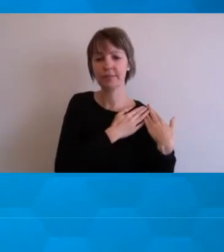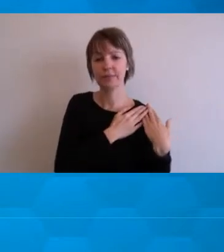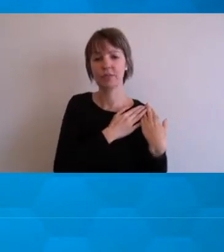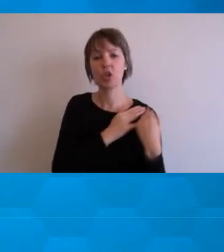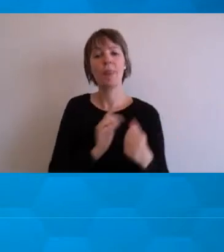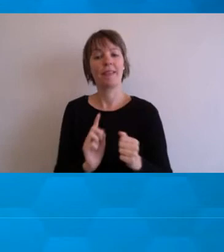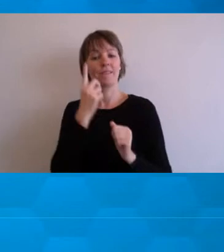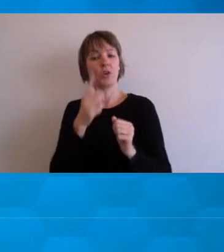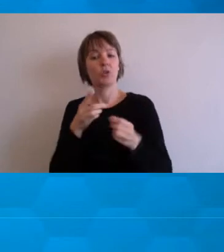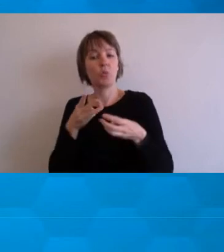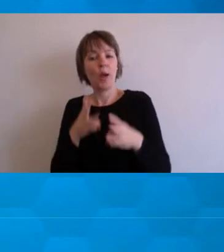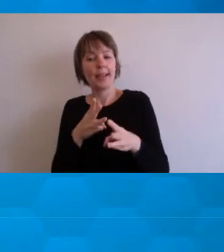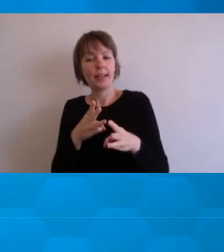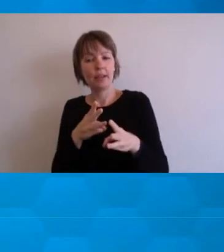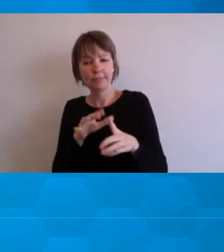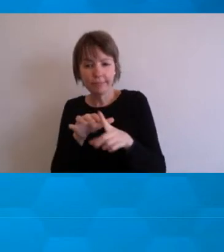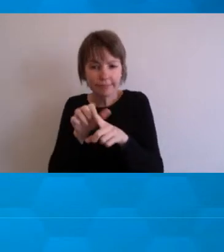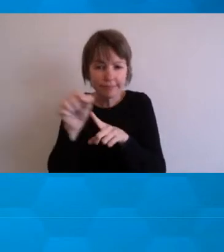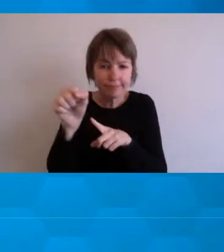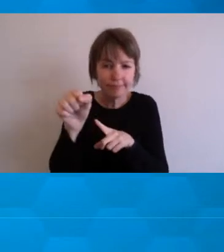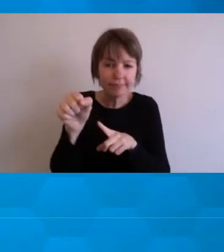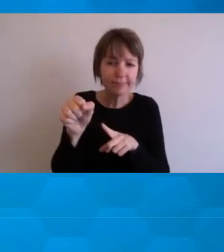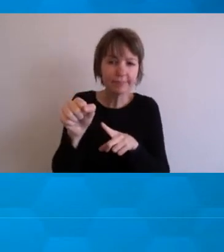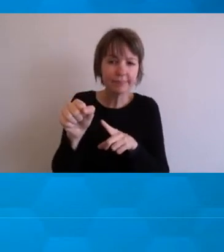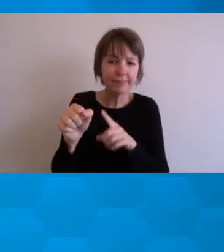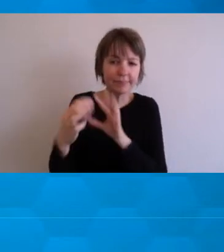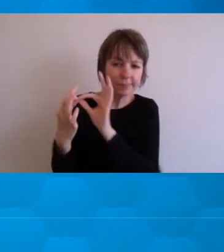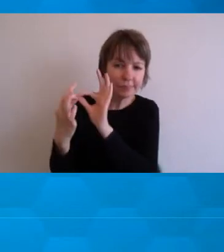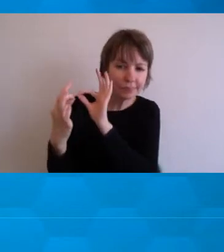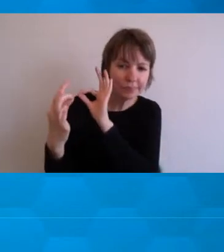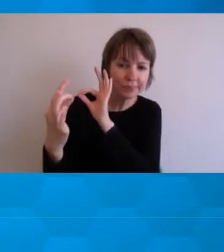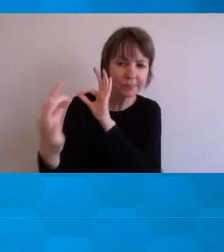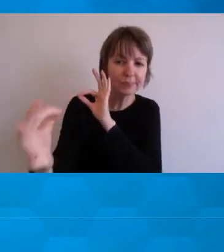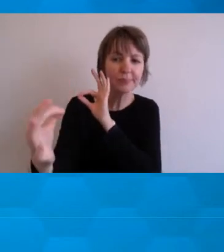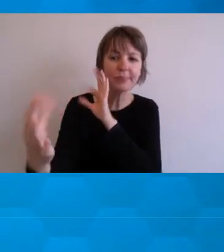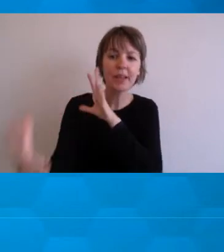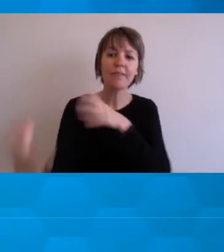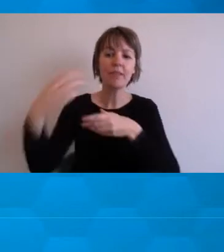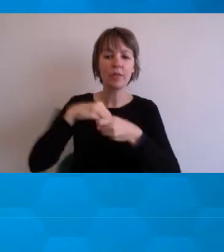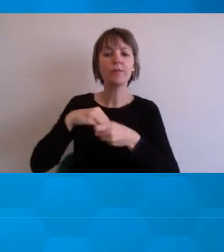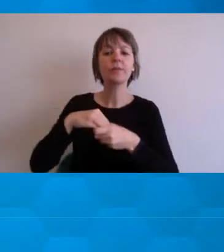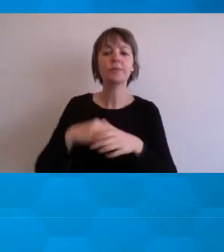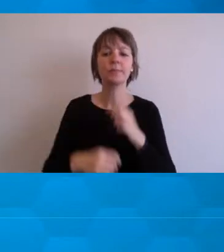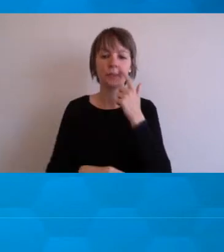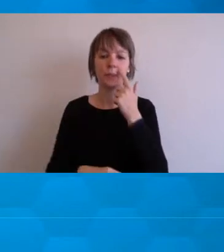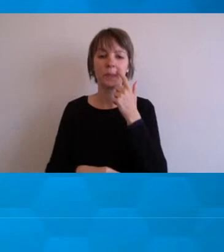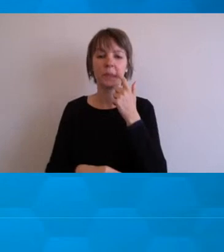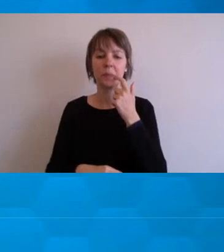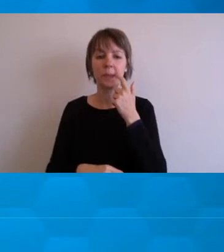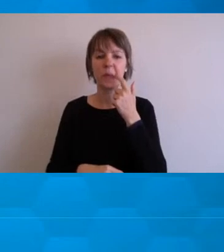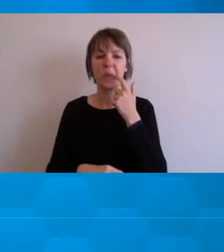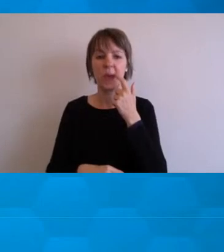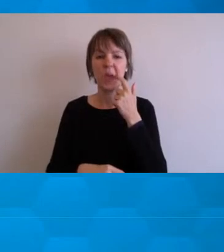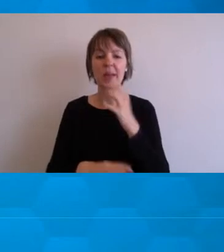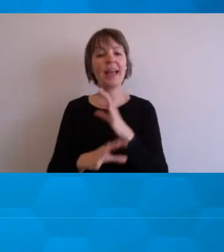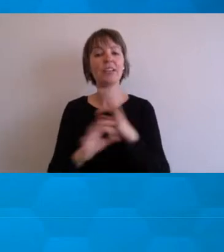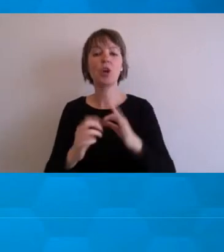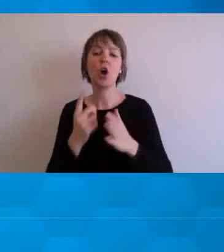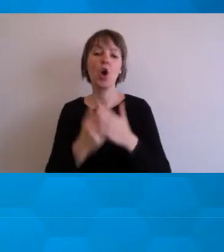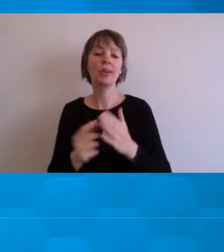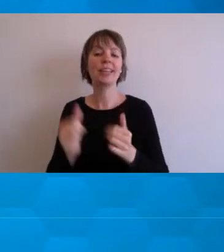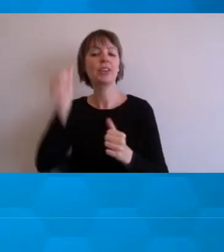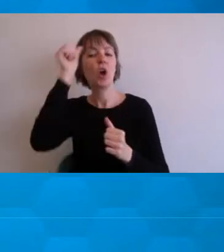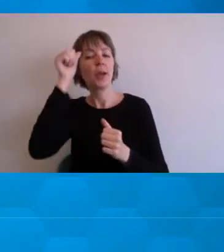engaged with class for several weeks. And on top of that, not just know whether they've turned up. That's not that useful to know.